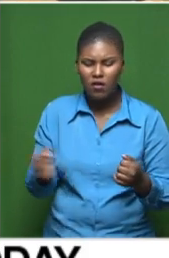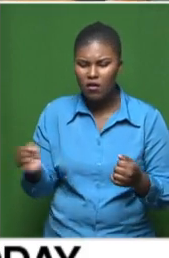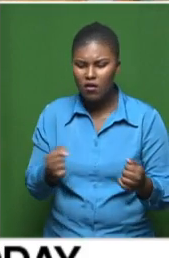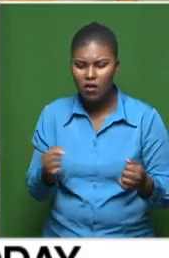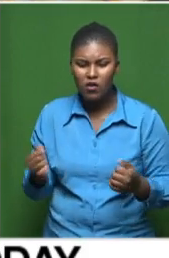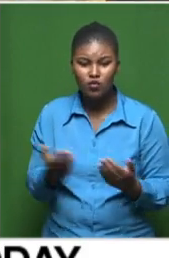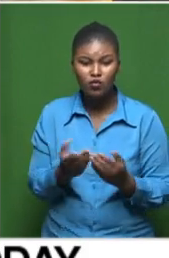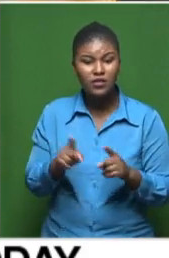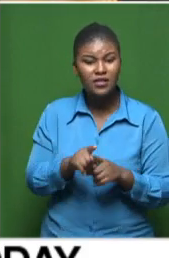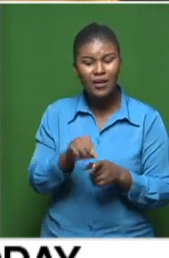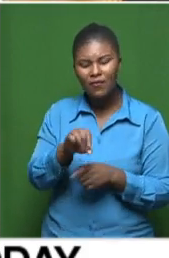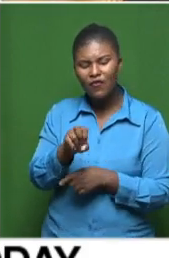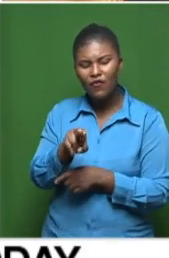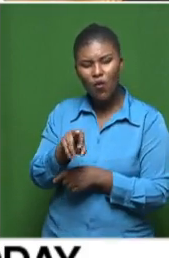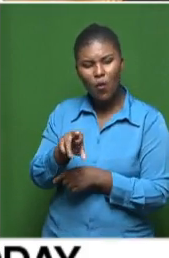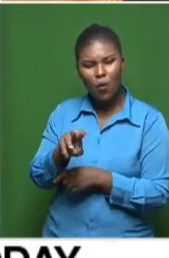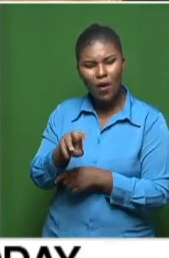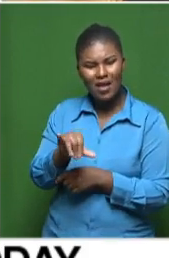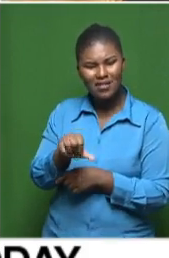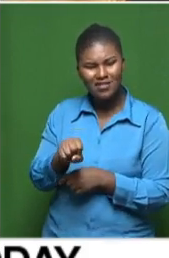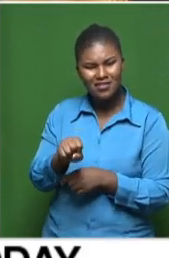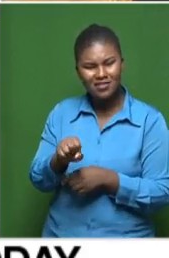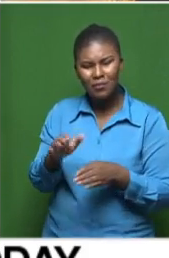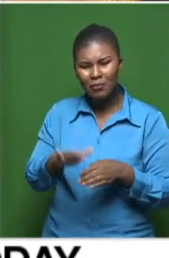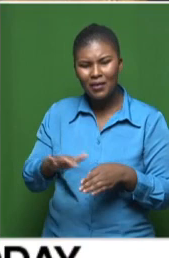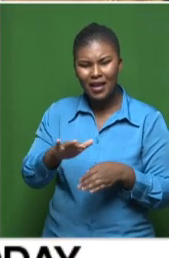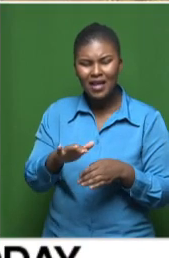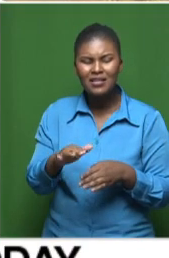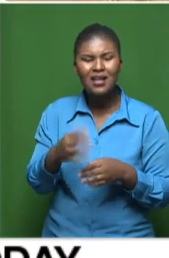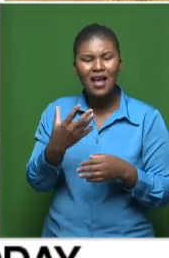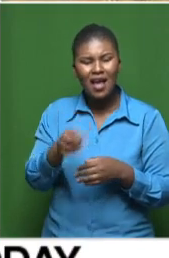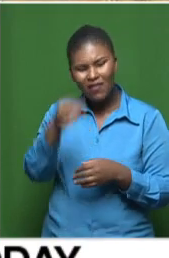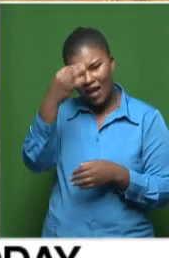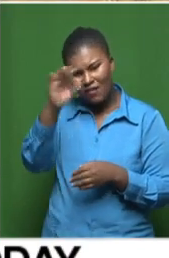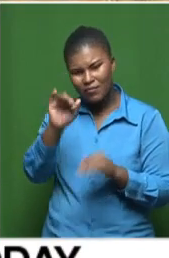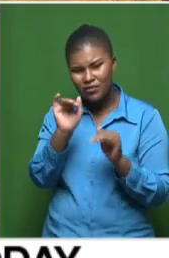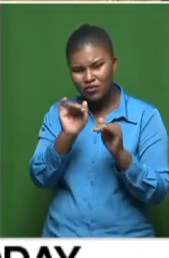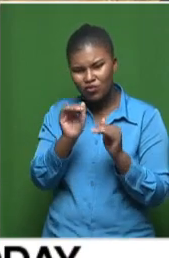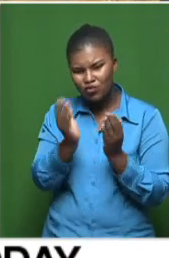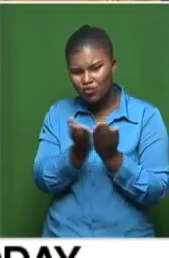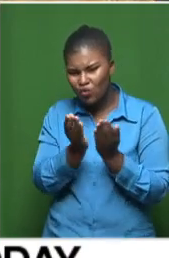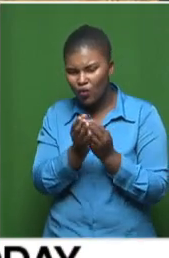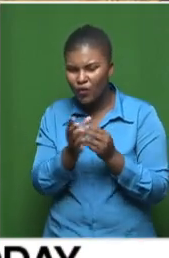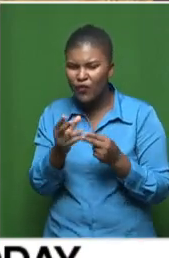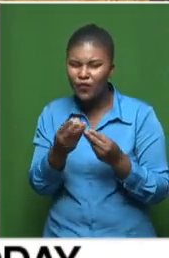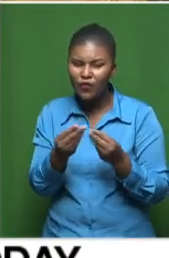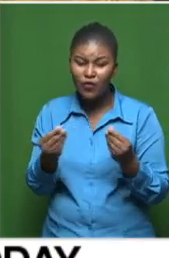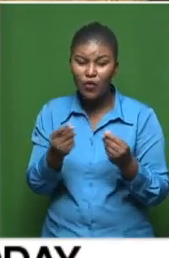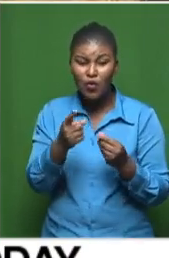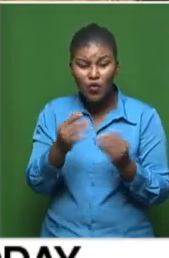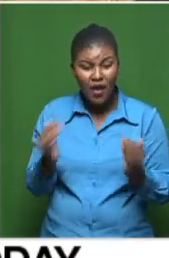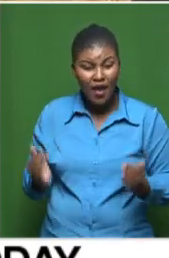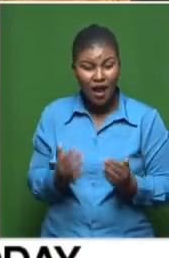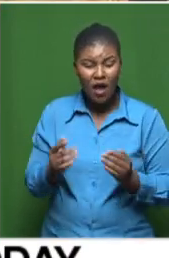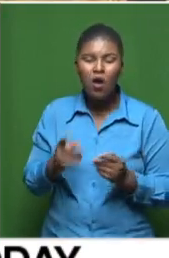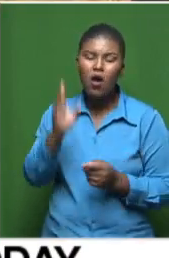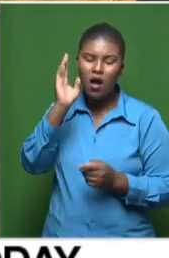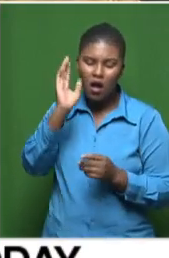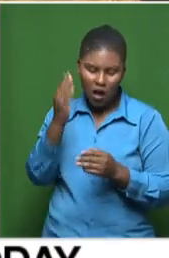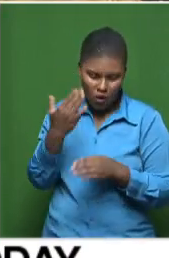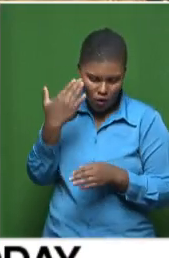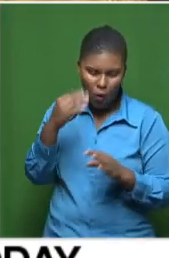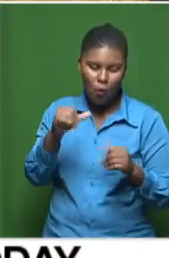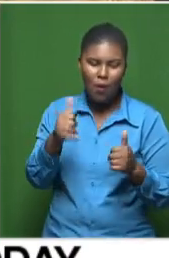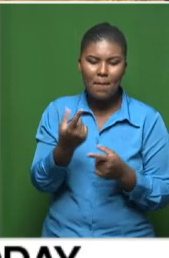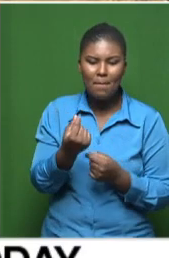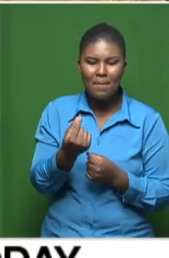at the four ways area, there's only X amount of public schools there. Are you encouraging, perhaps, provinces? I know money is also a little bit tied to